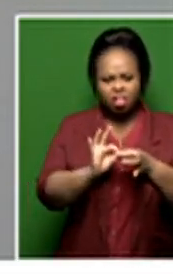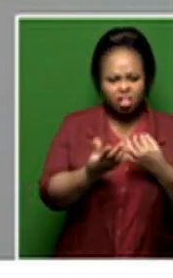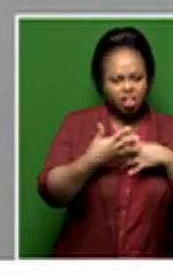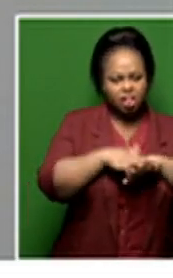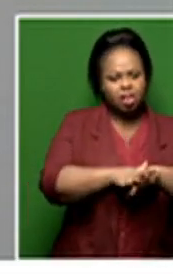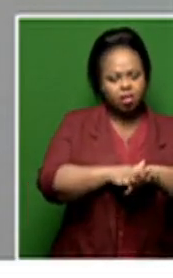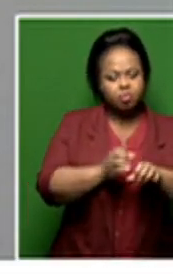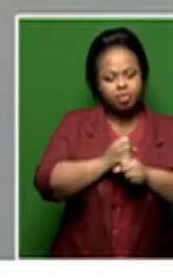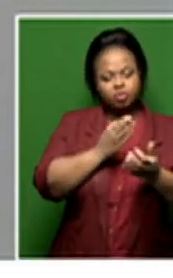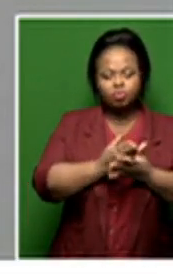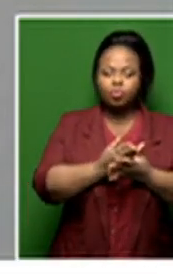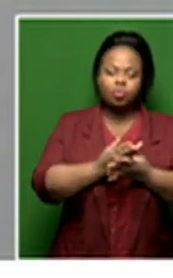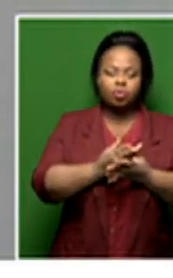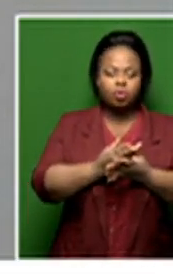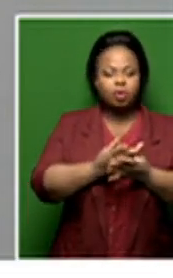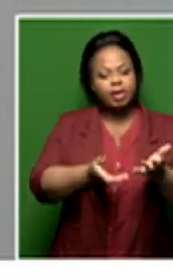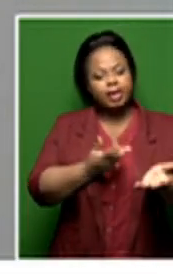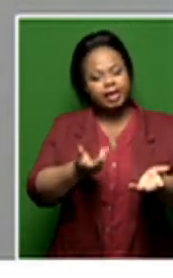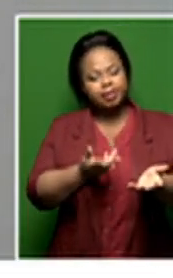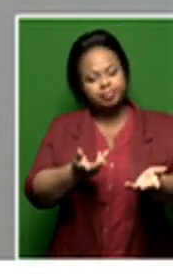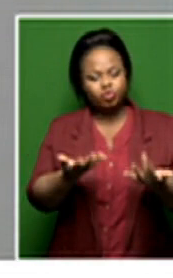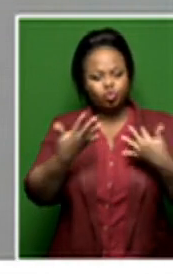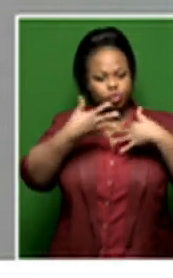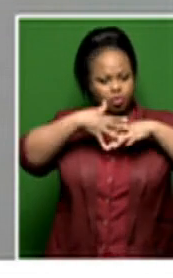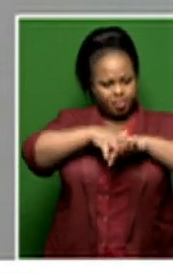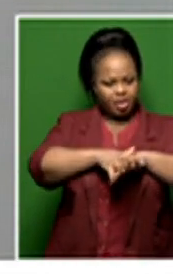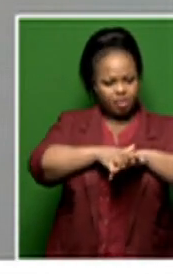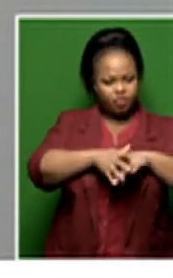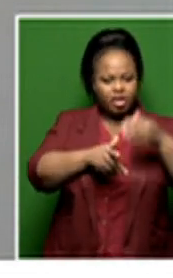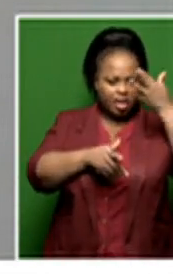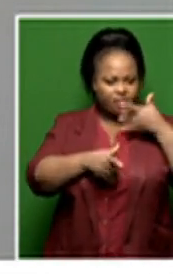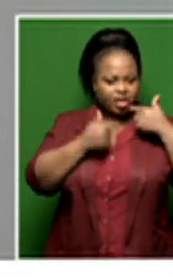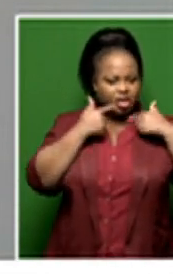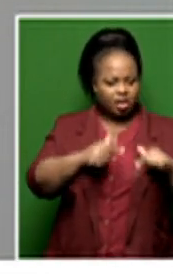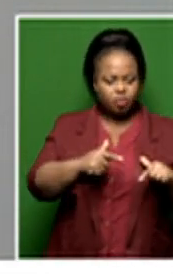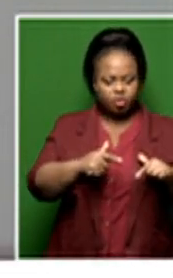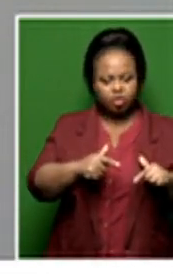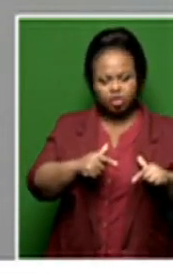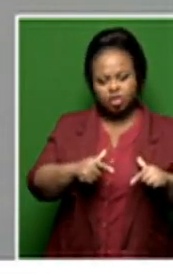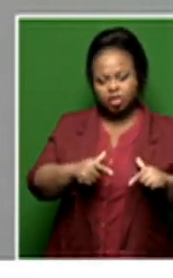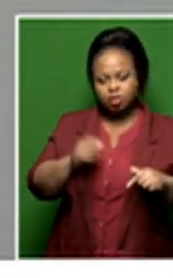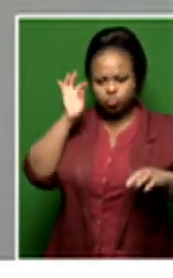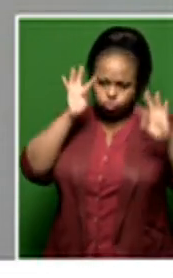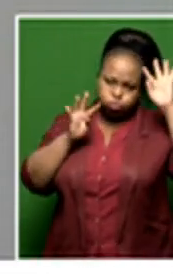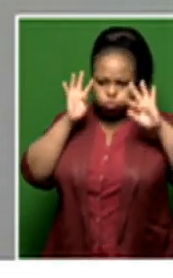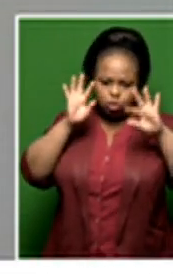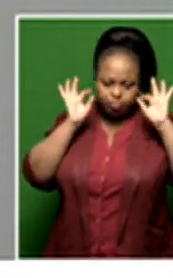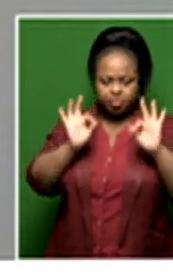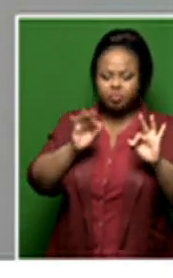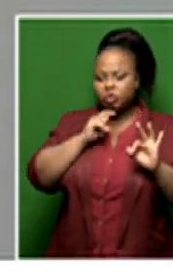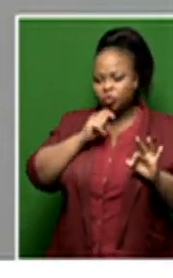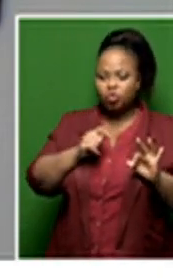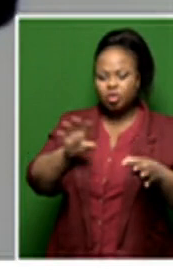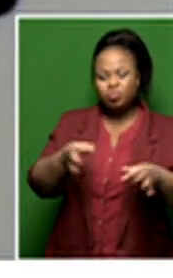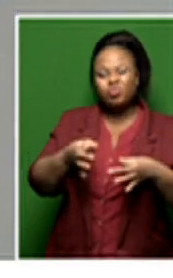in order to, how to combine African language and create an authentic, you know,